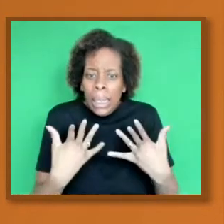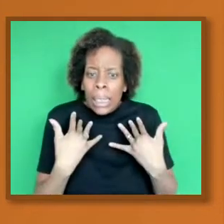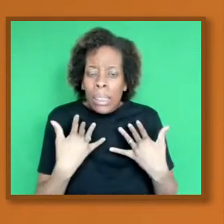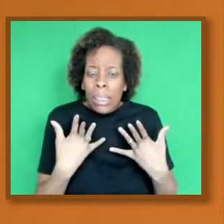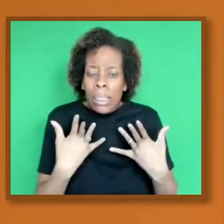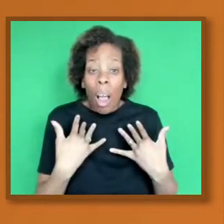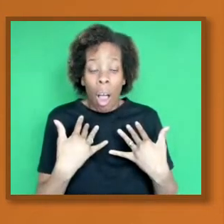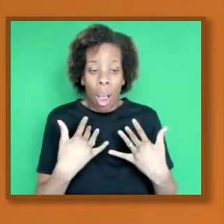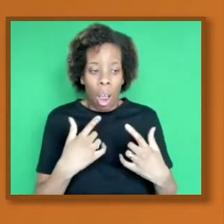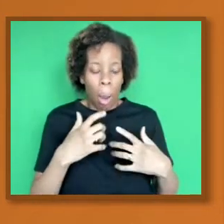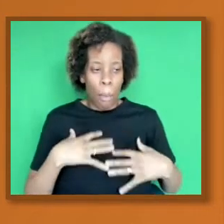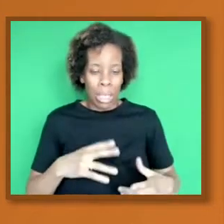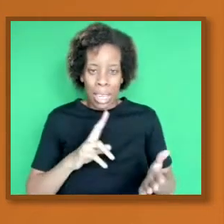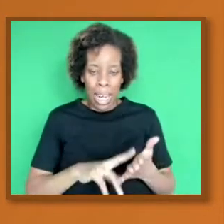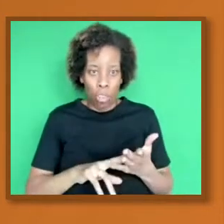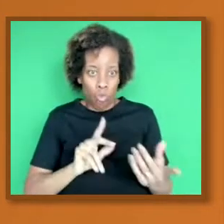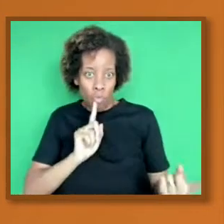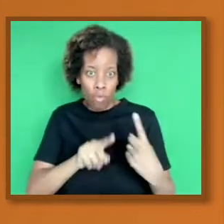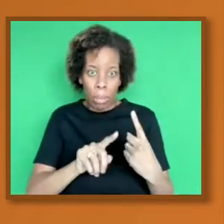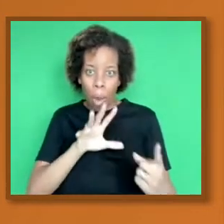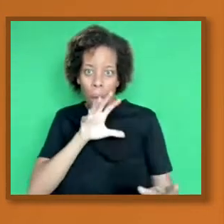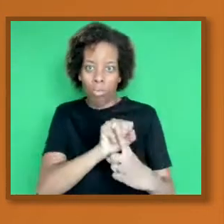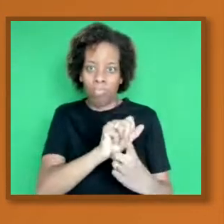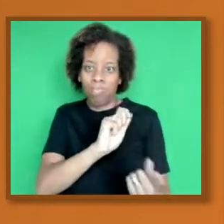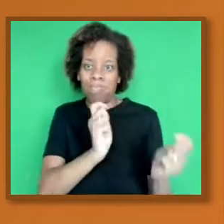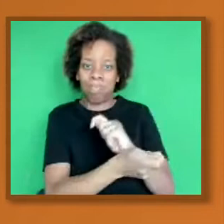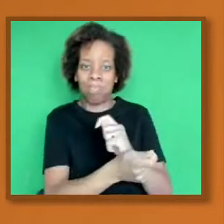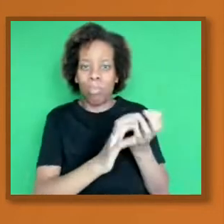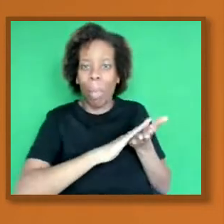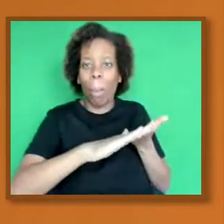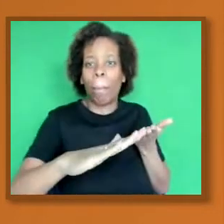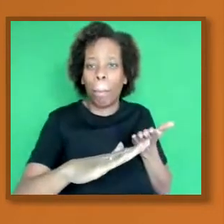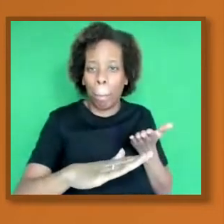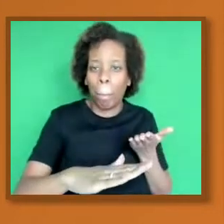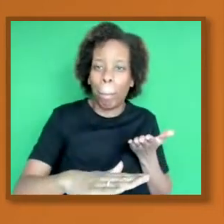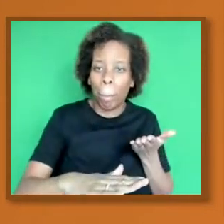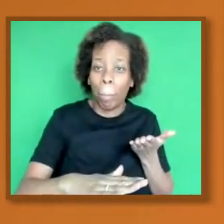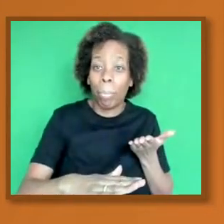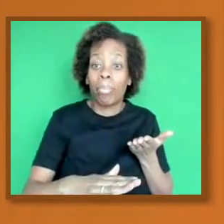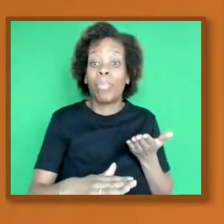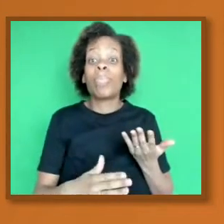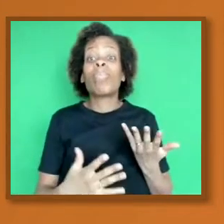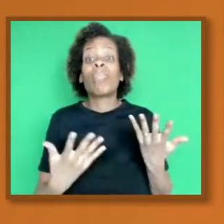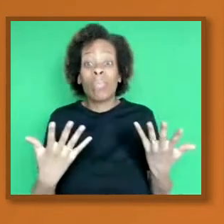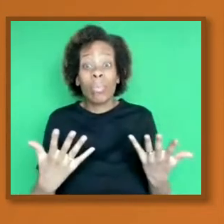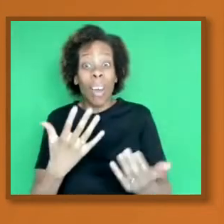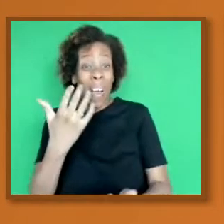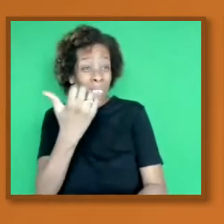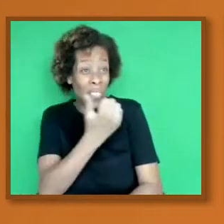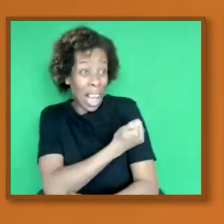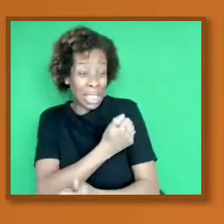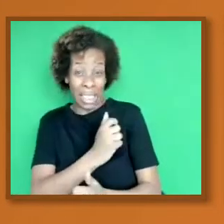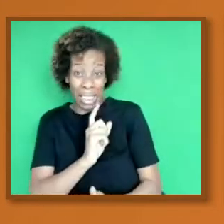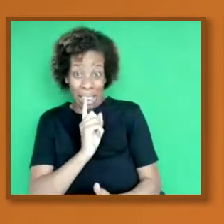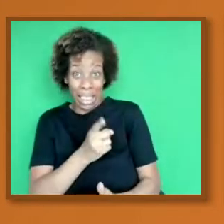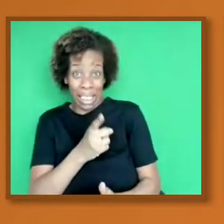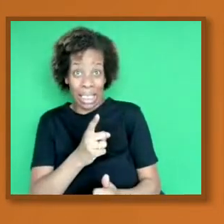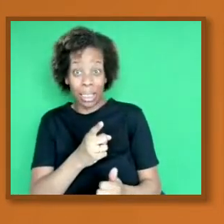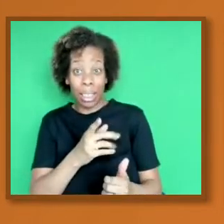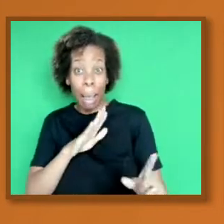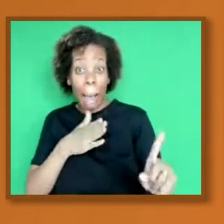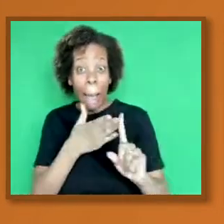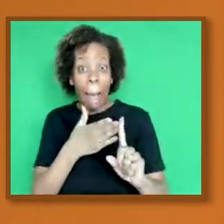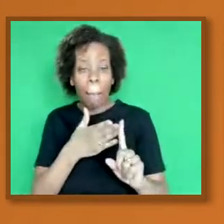in a safe way is mimic that response. Next slide, please. Because what a virus will do